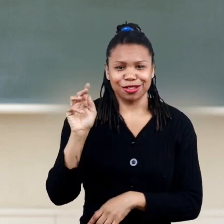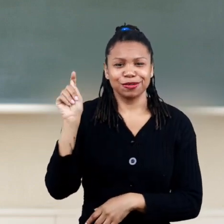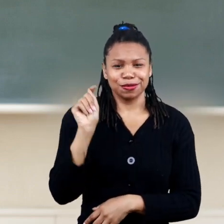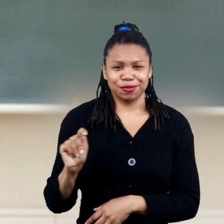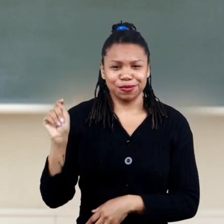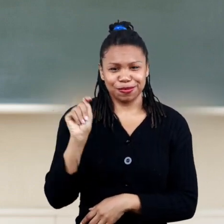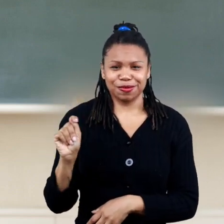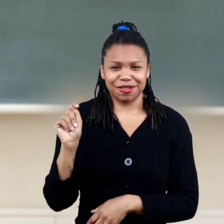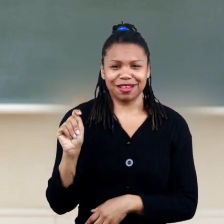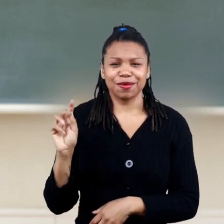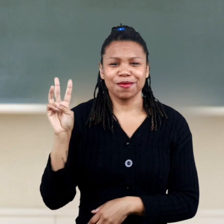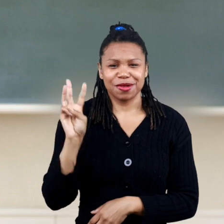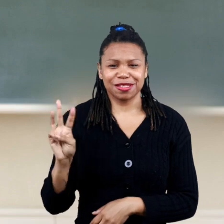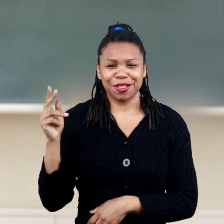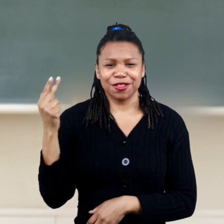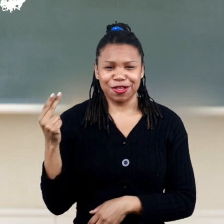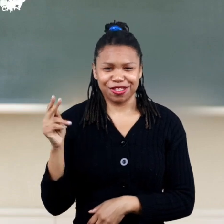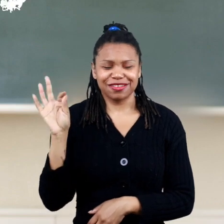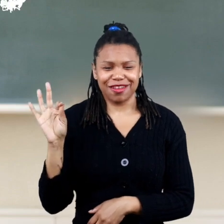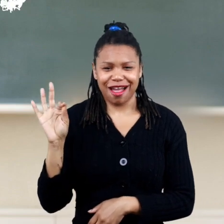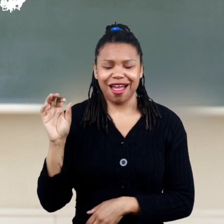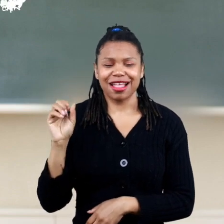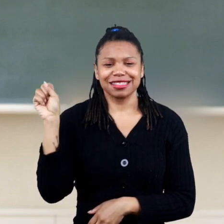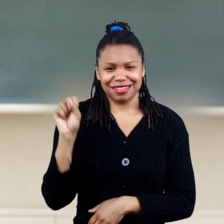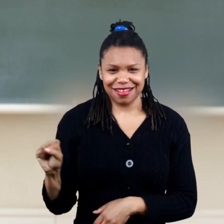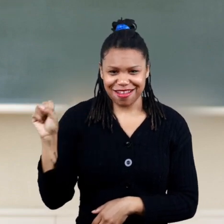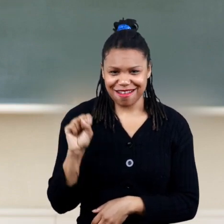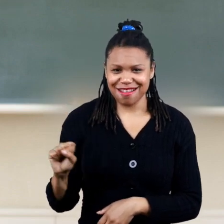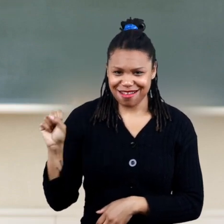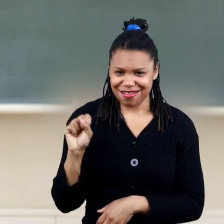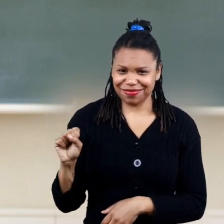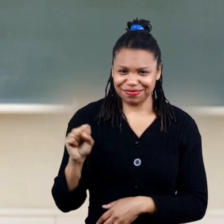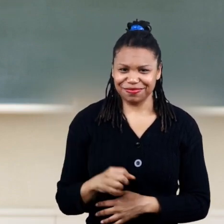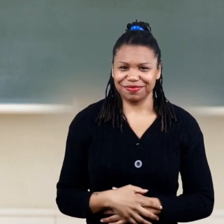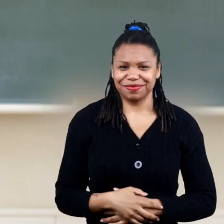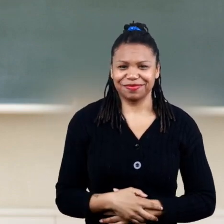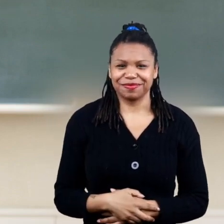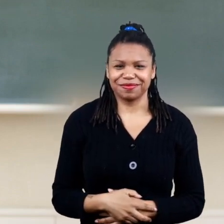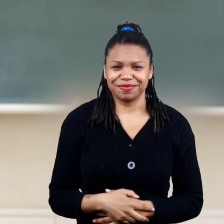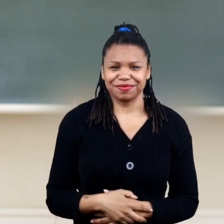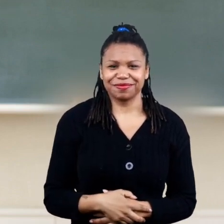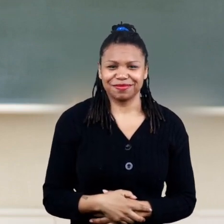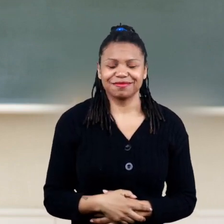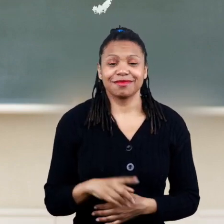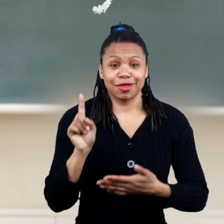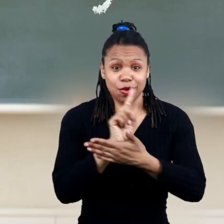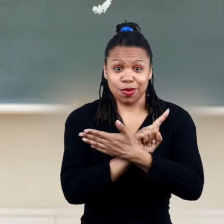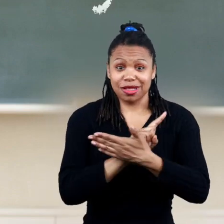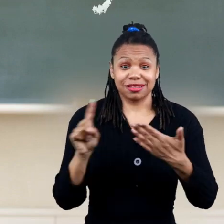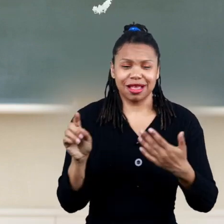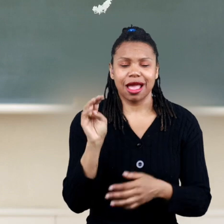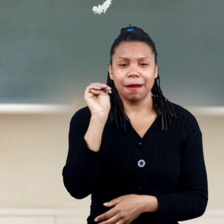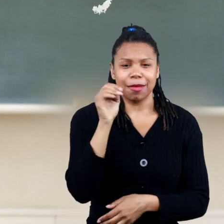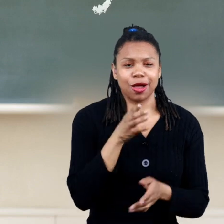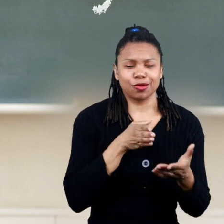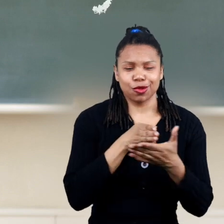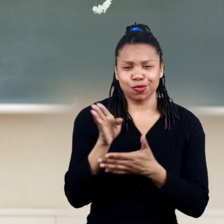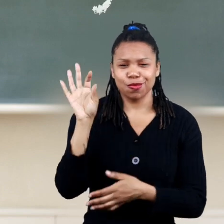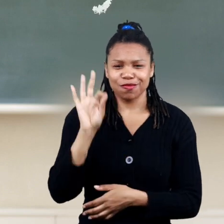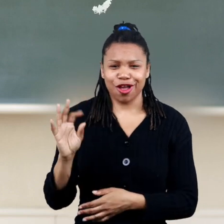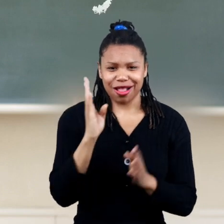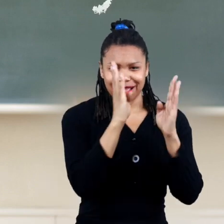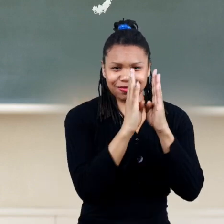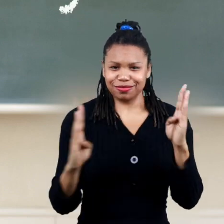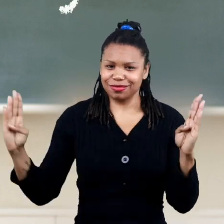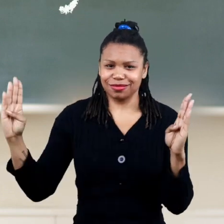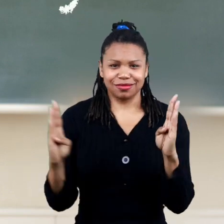monday tuesday wednesday thursday friday saturday weekdays are mondays through